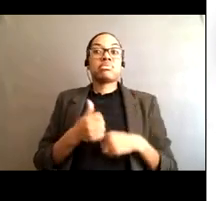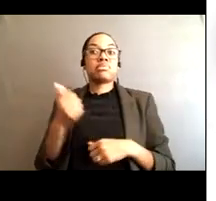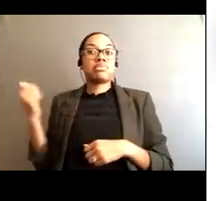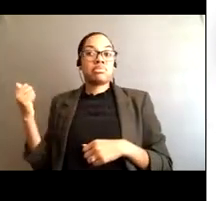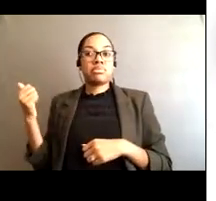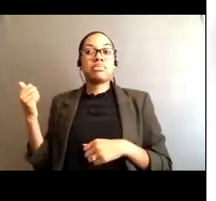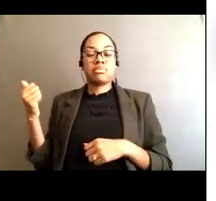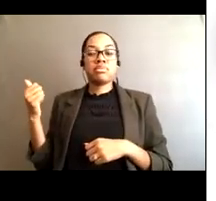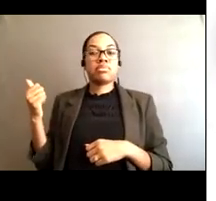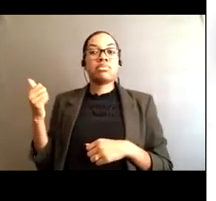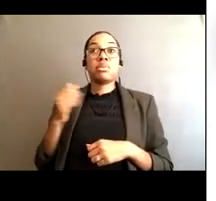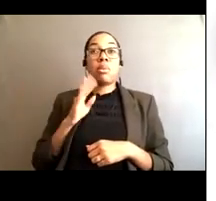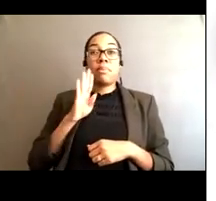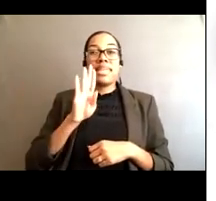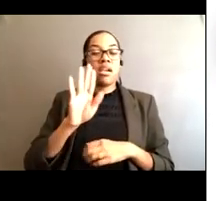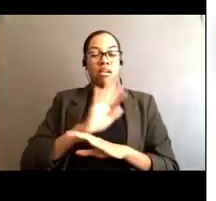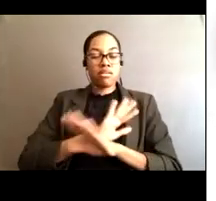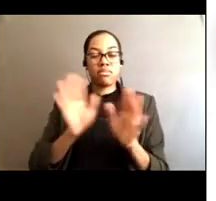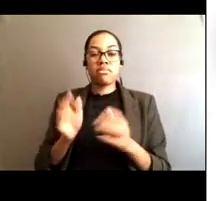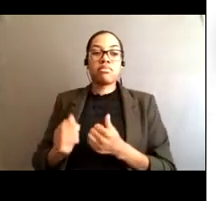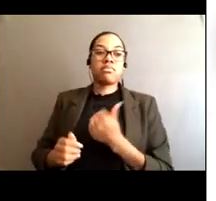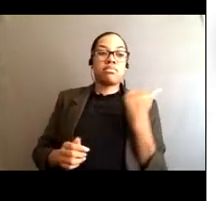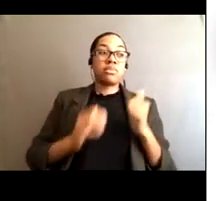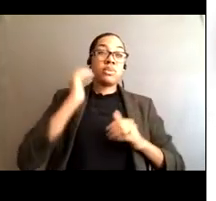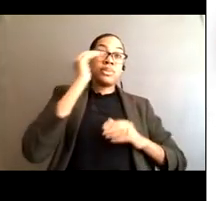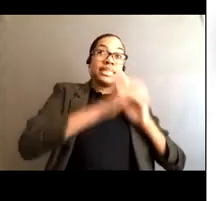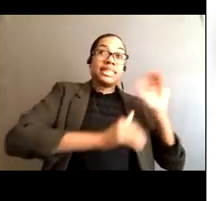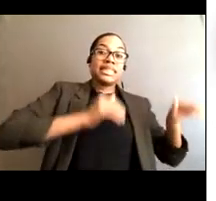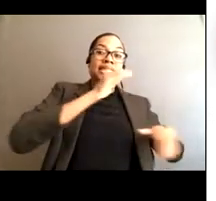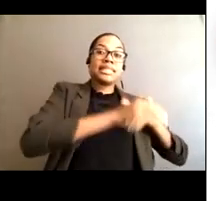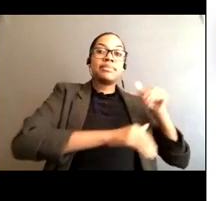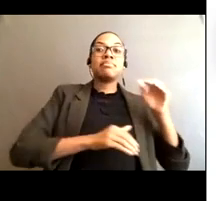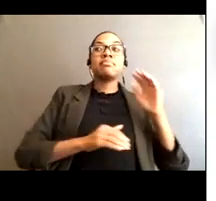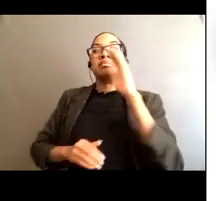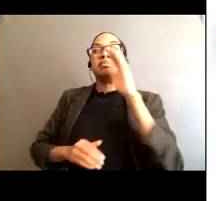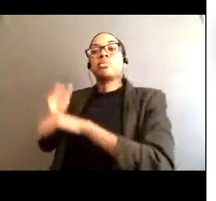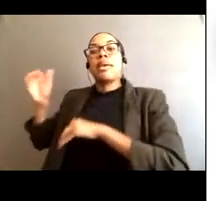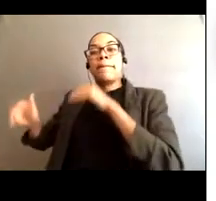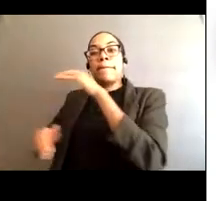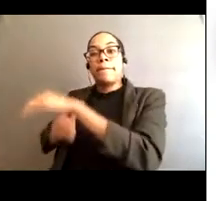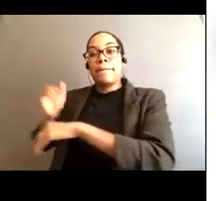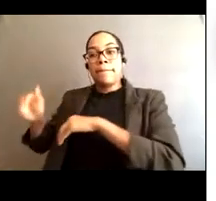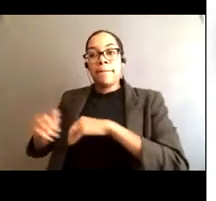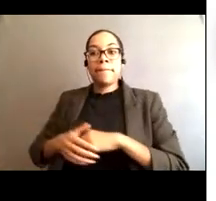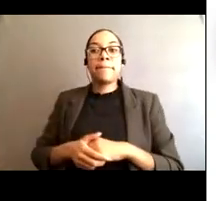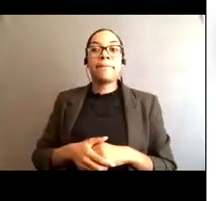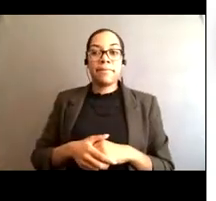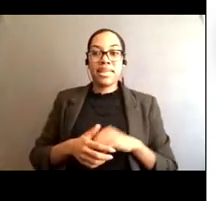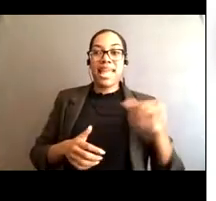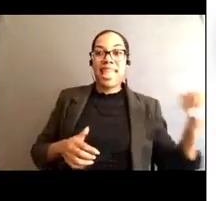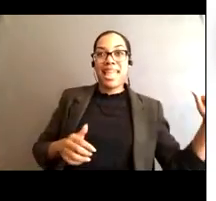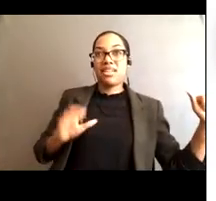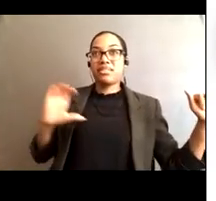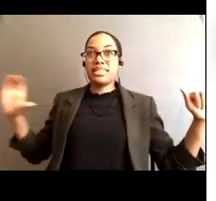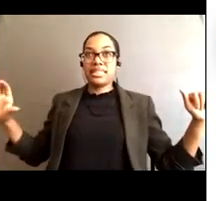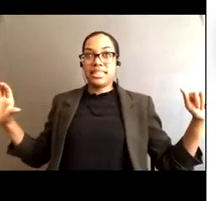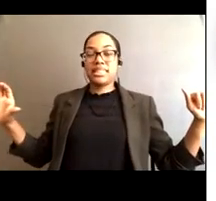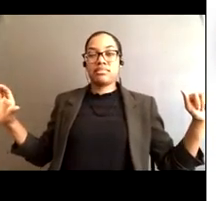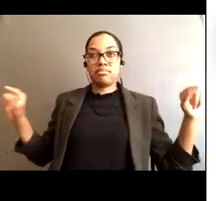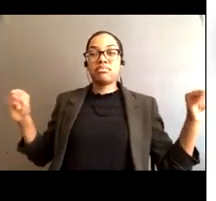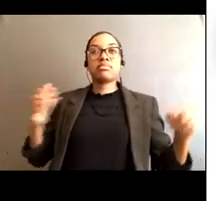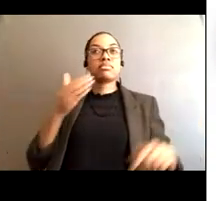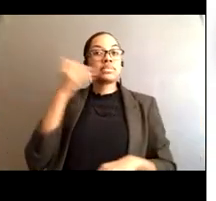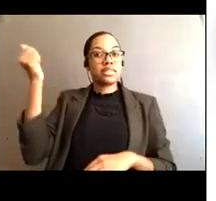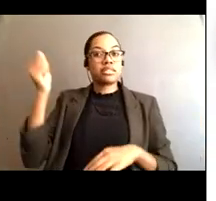option A or option C and swim parallel to shore. That way you can get out of the rip